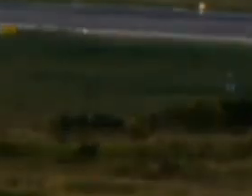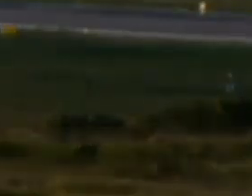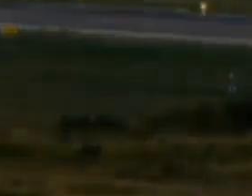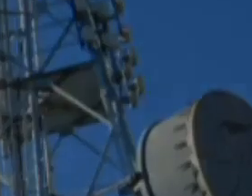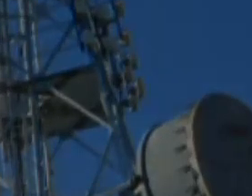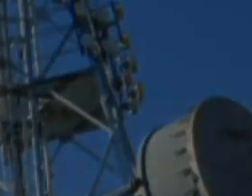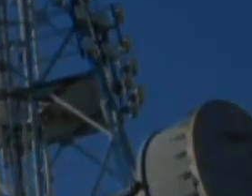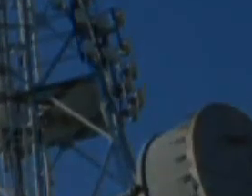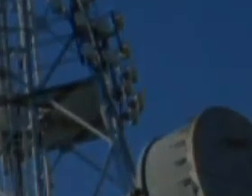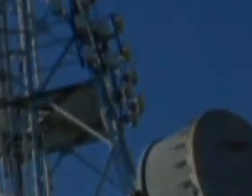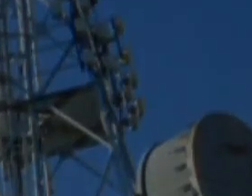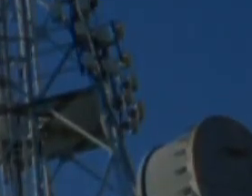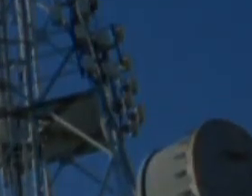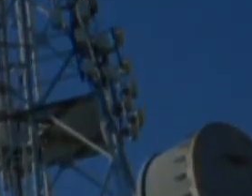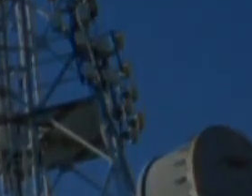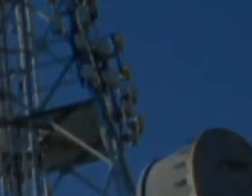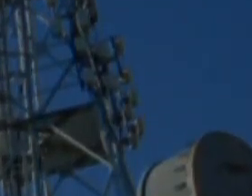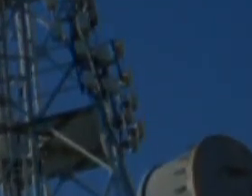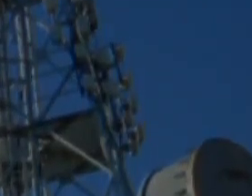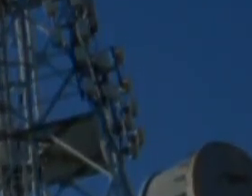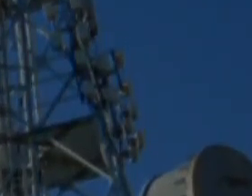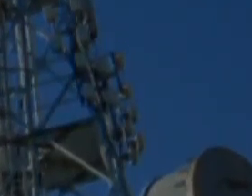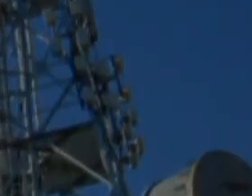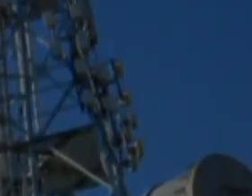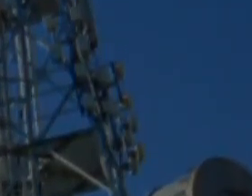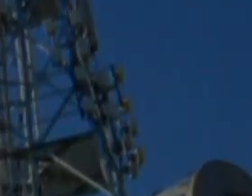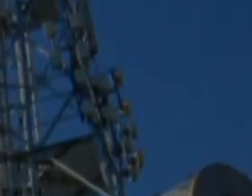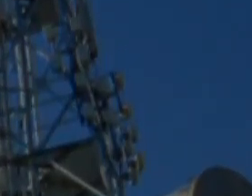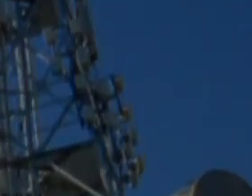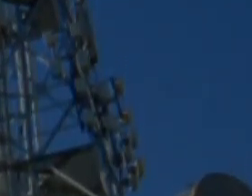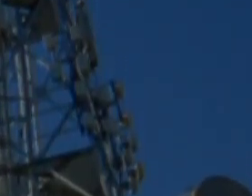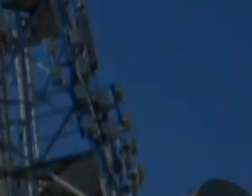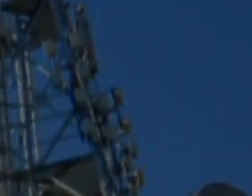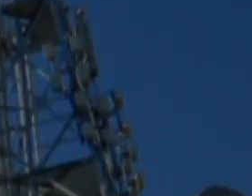You are watching S.W.A.T.W.I.N.E. TV, S.W.A.T.W.T.